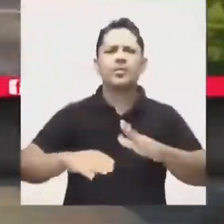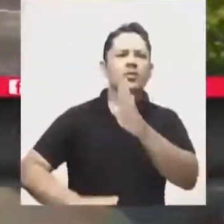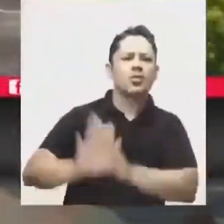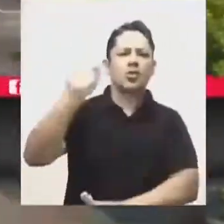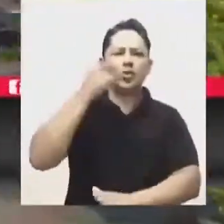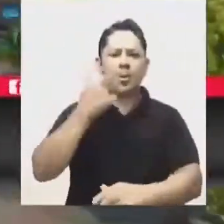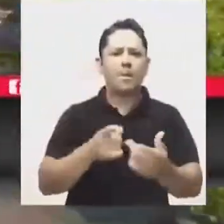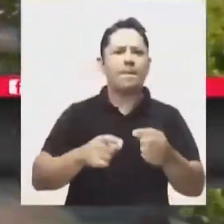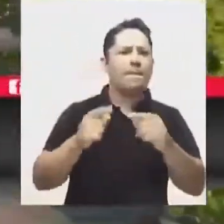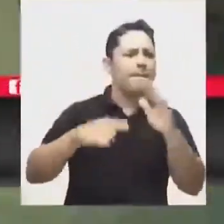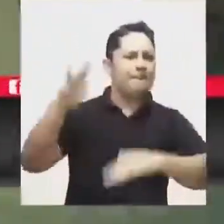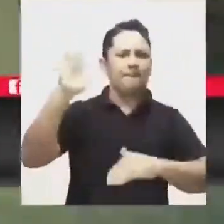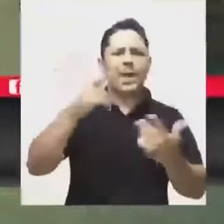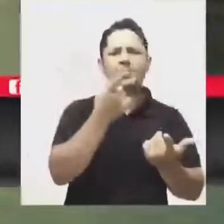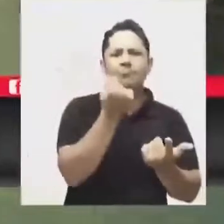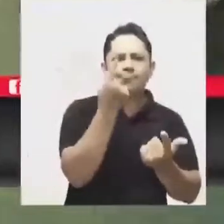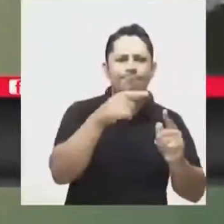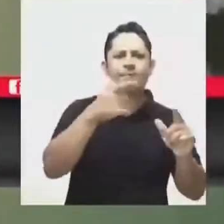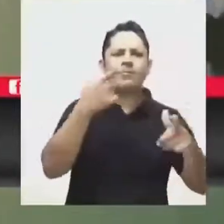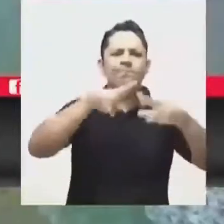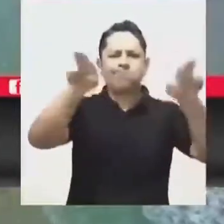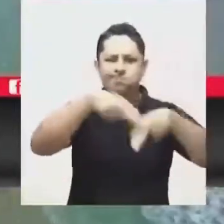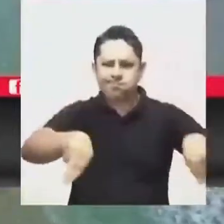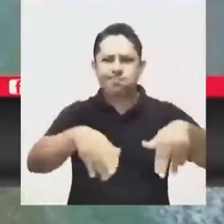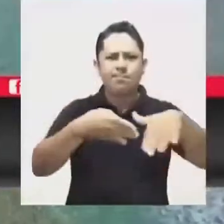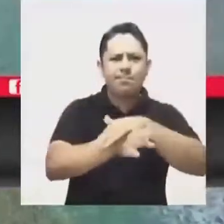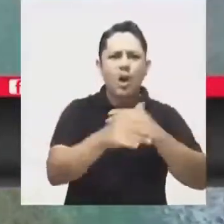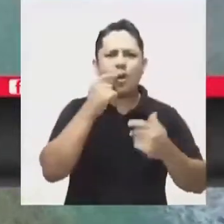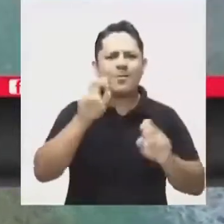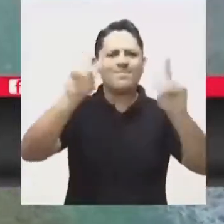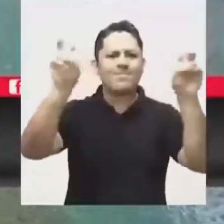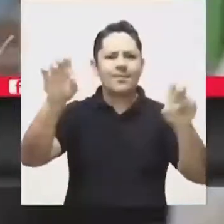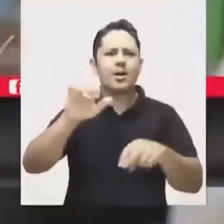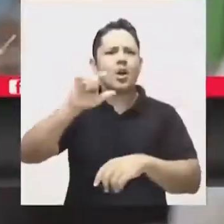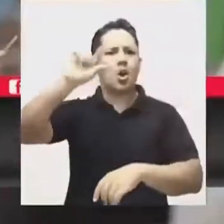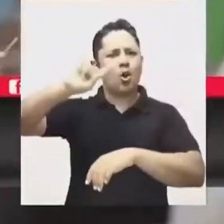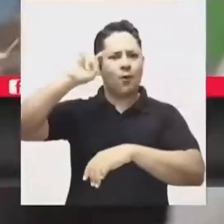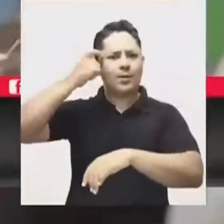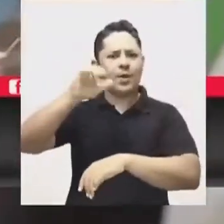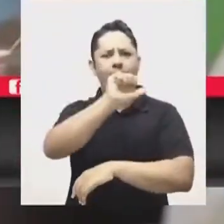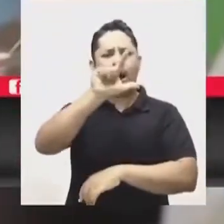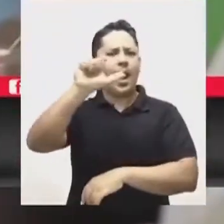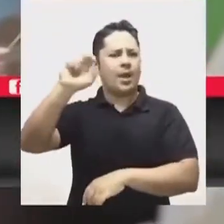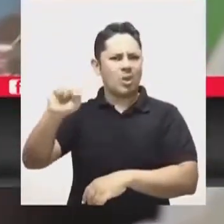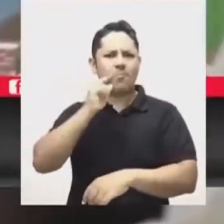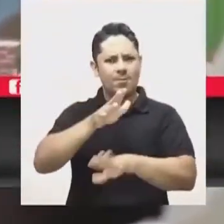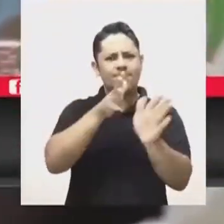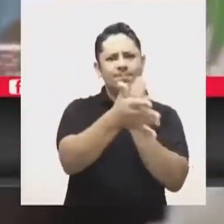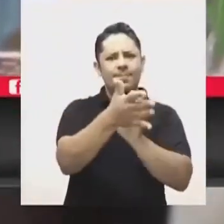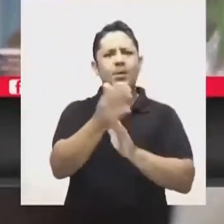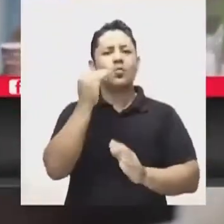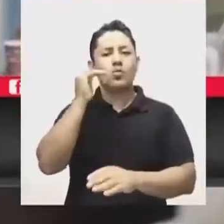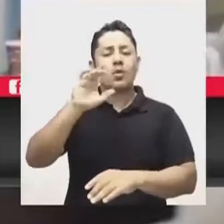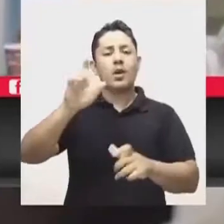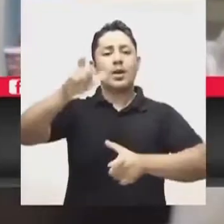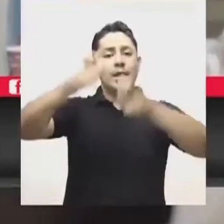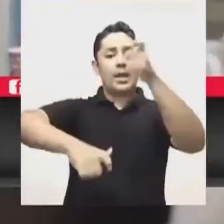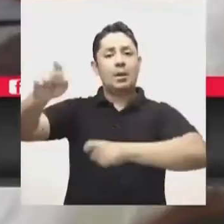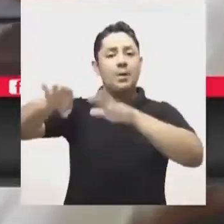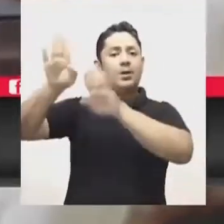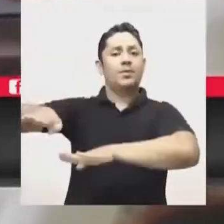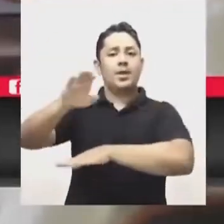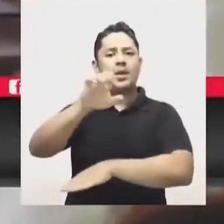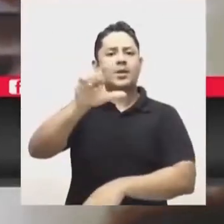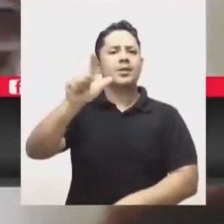for the development plan, implementation of electronic commerce, and among other issues with address by Governor in charge, Alan Jay, during his